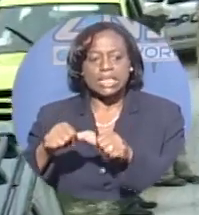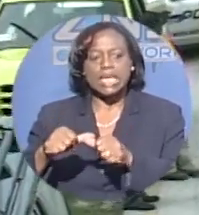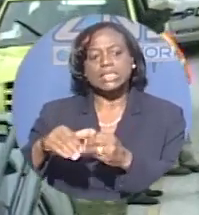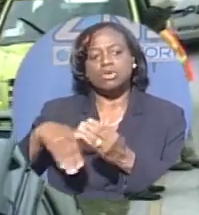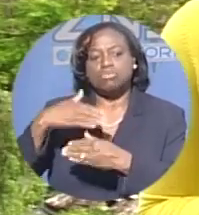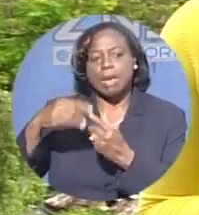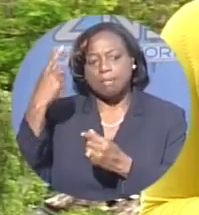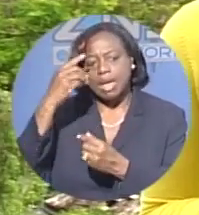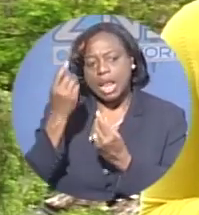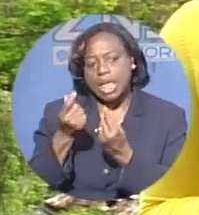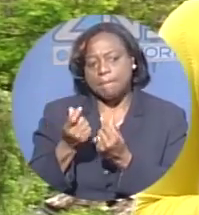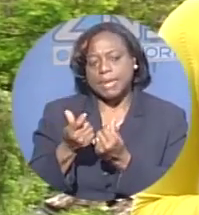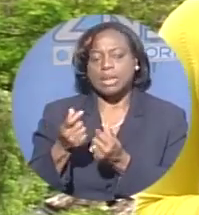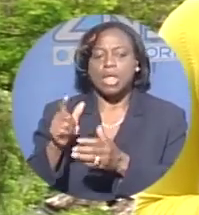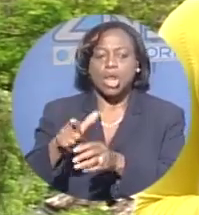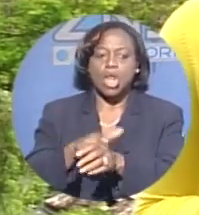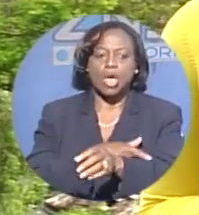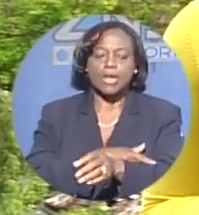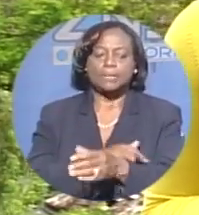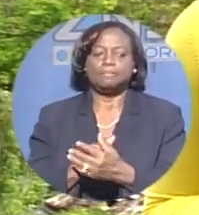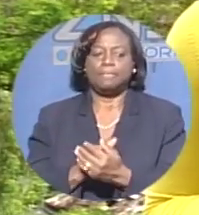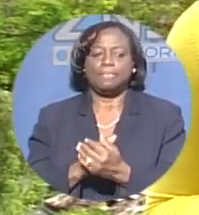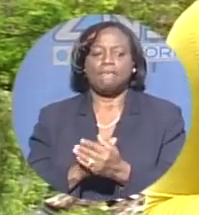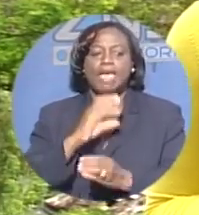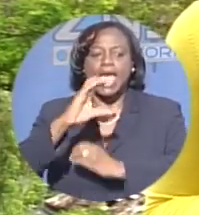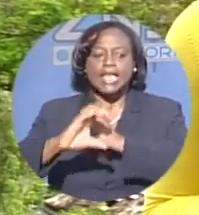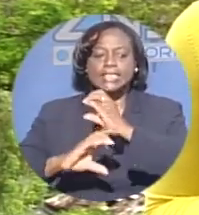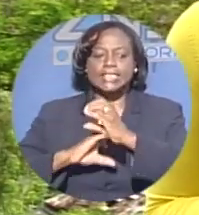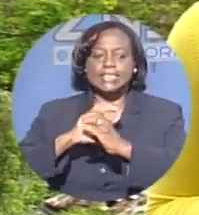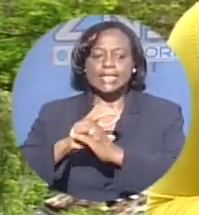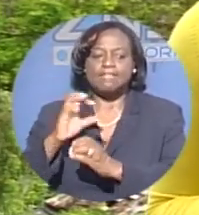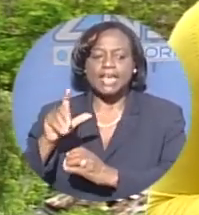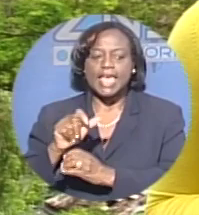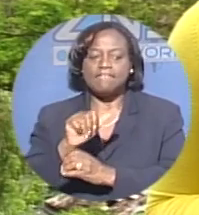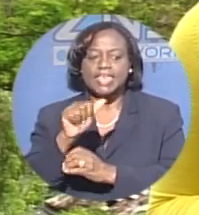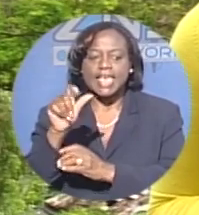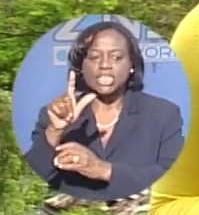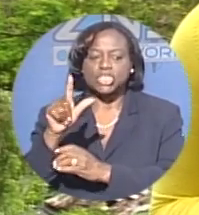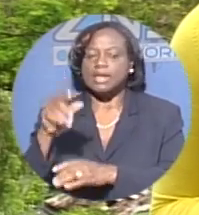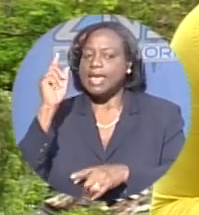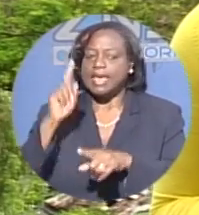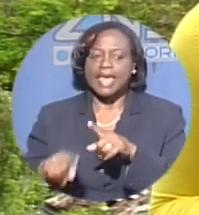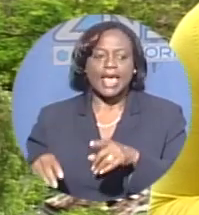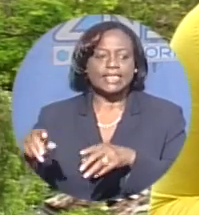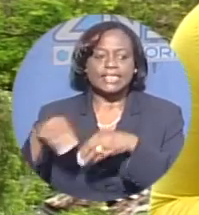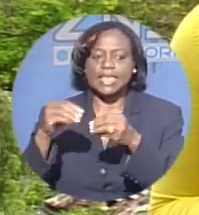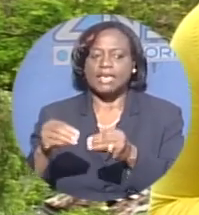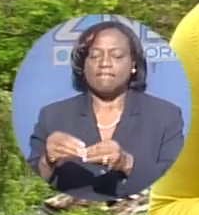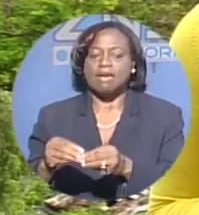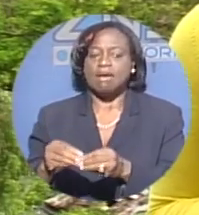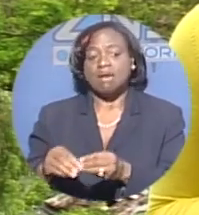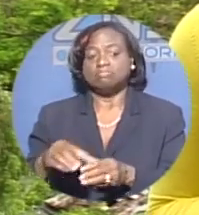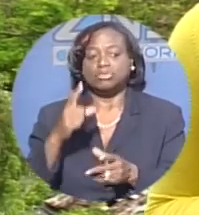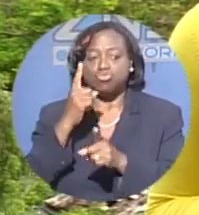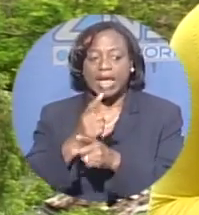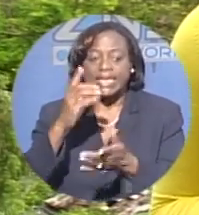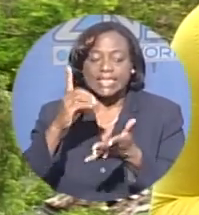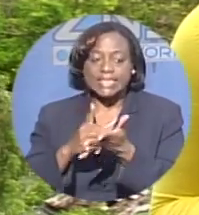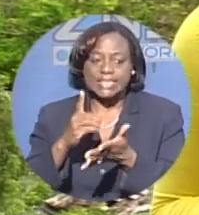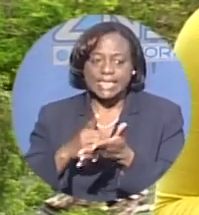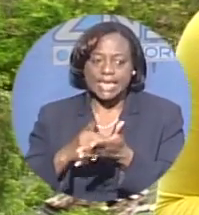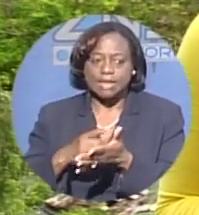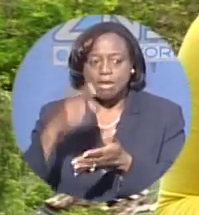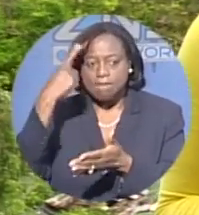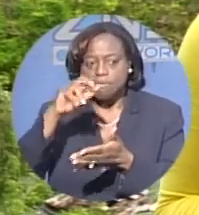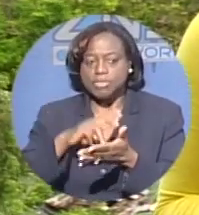while longer. Now, civil aviation officials say they can't give an exact date as to when the report will be made public, but